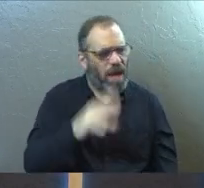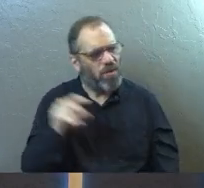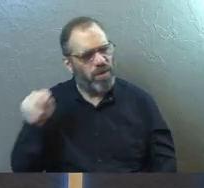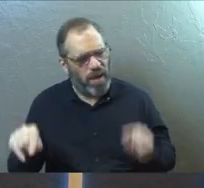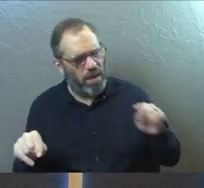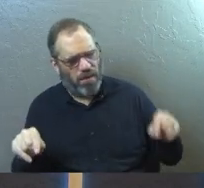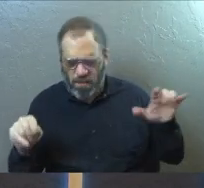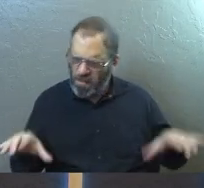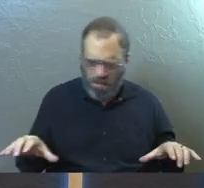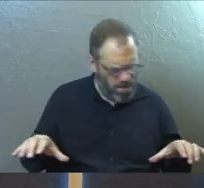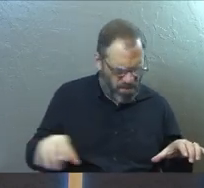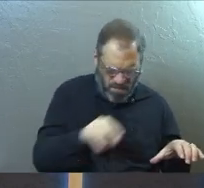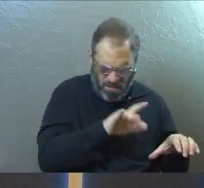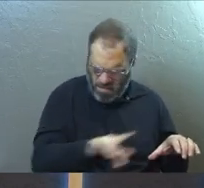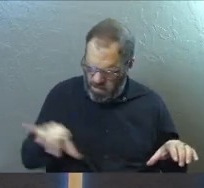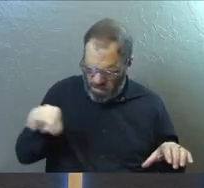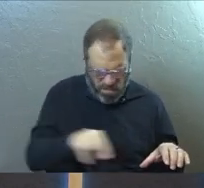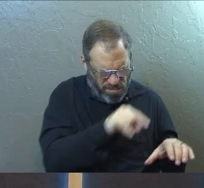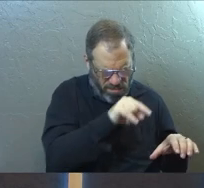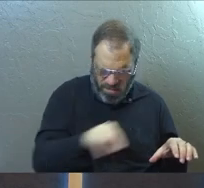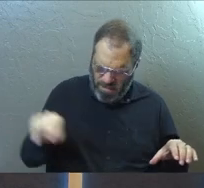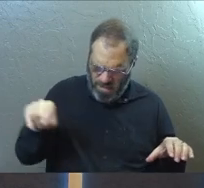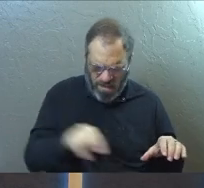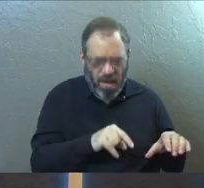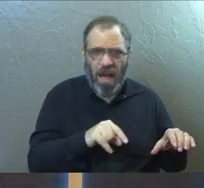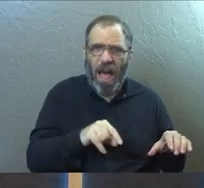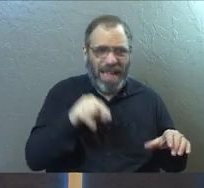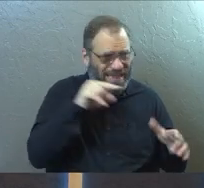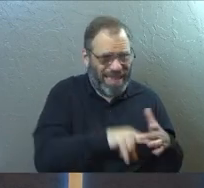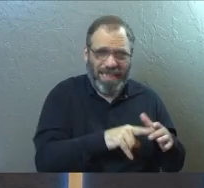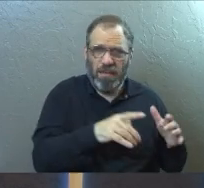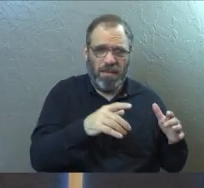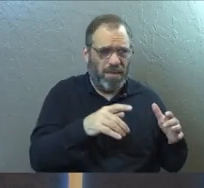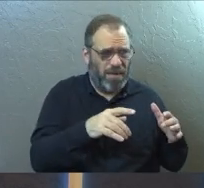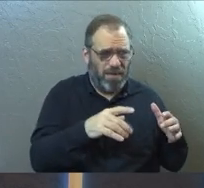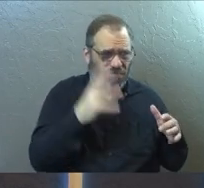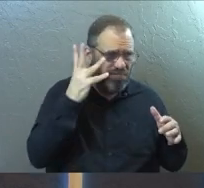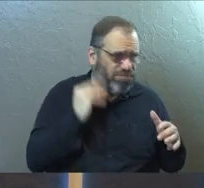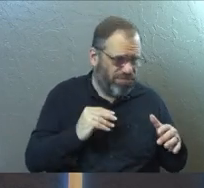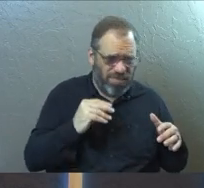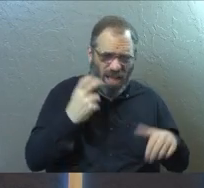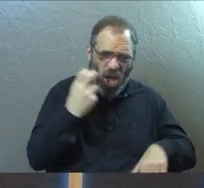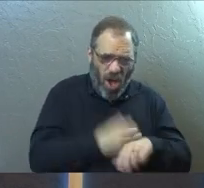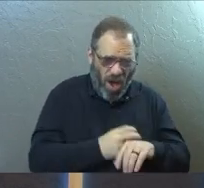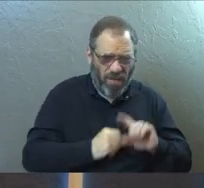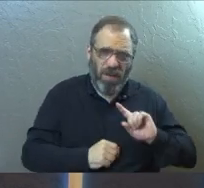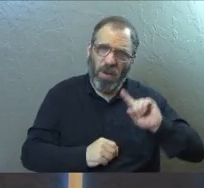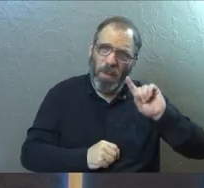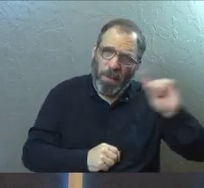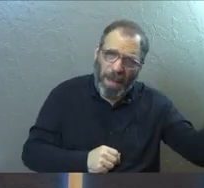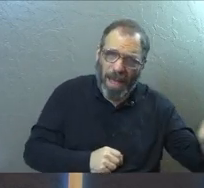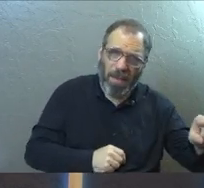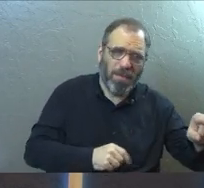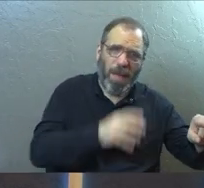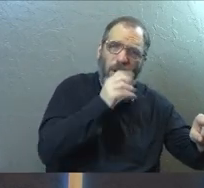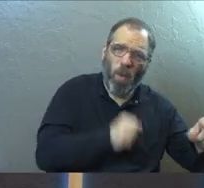over here, and there's like a bridge in between, I've walked so far on this bridge, it's now harder for me to go back